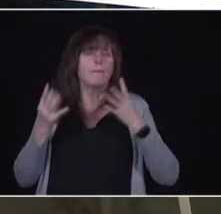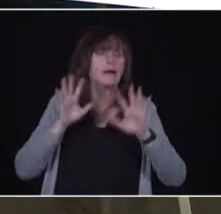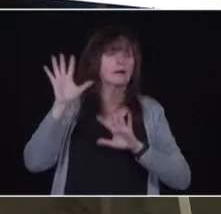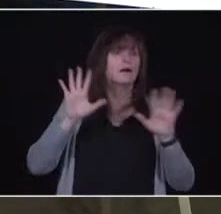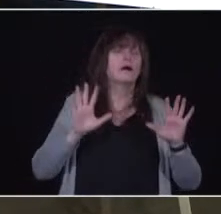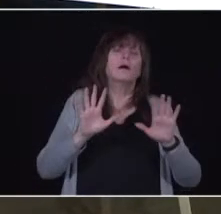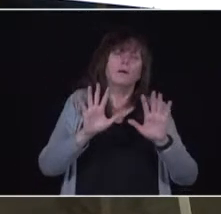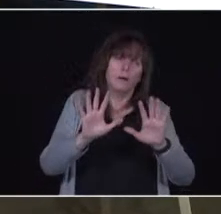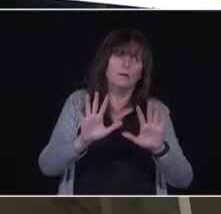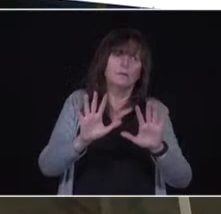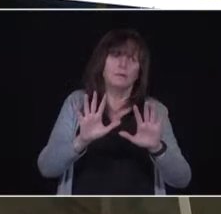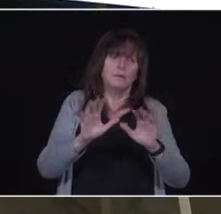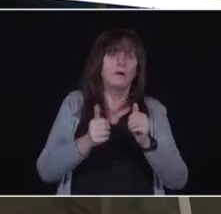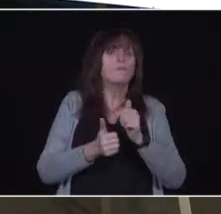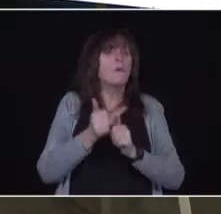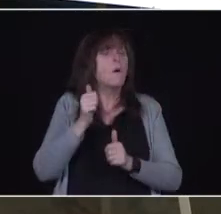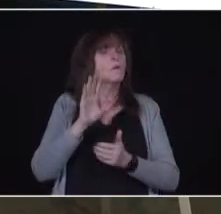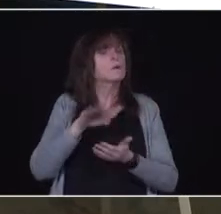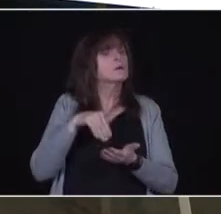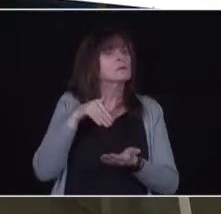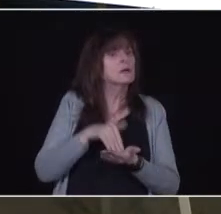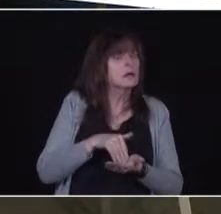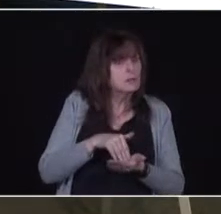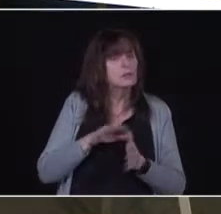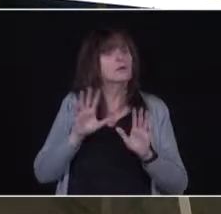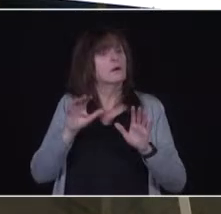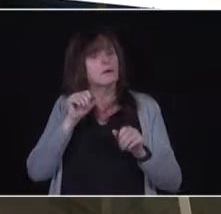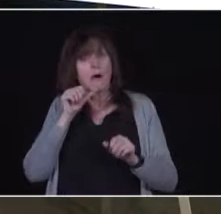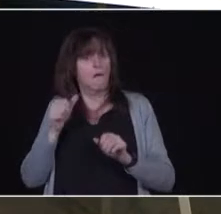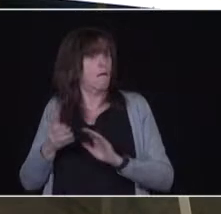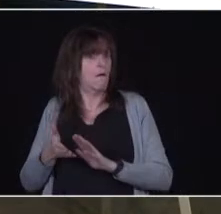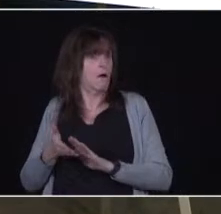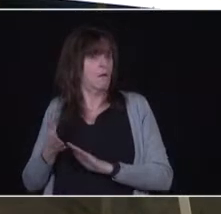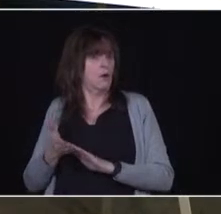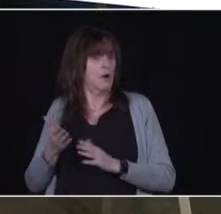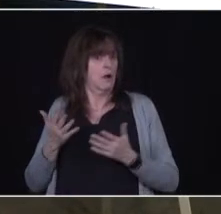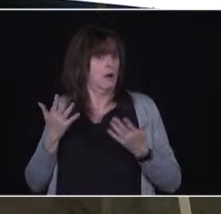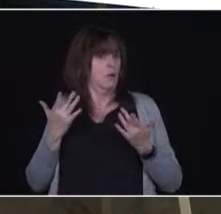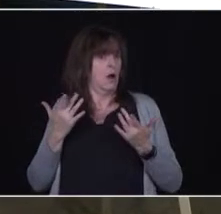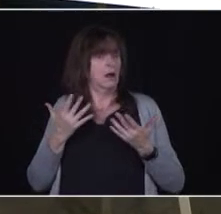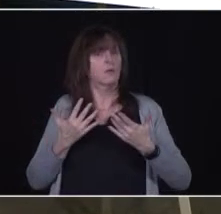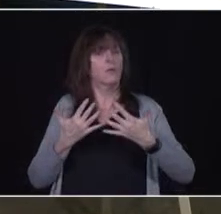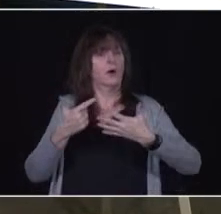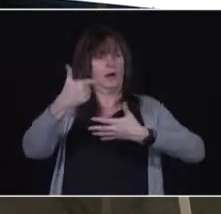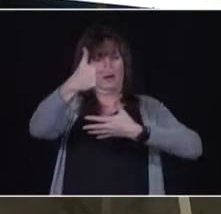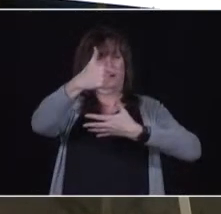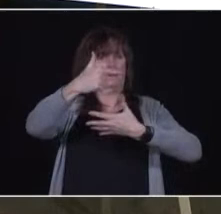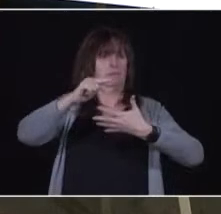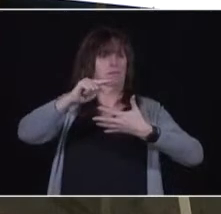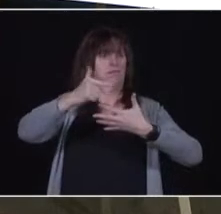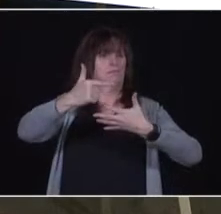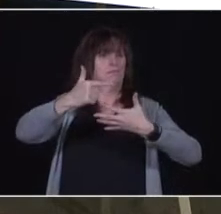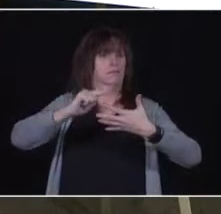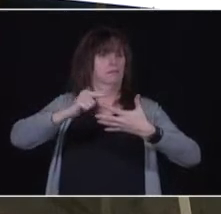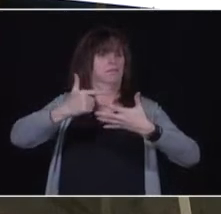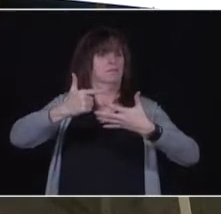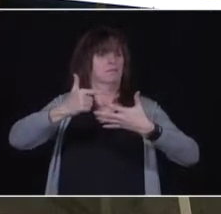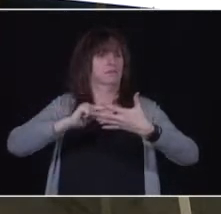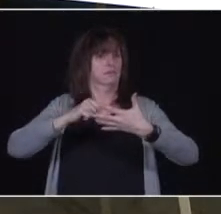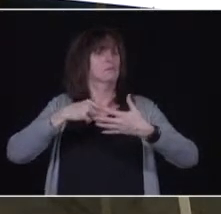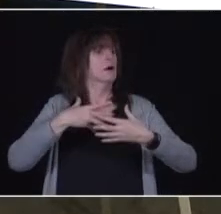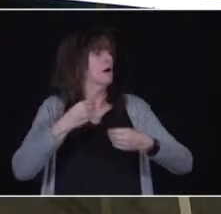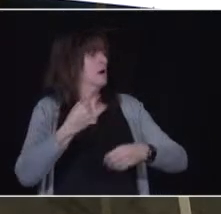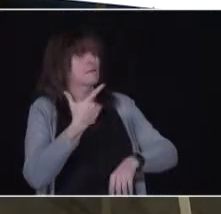vaccination centres are still not operating because we are at that different group of the population and we don't have vaccines to put in them to start them up.